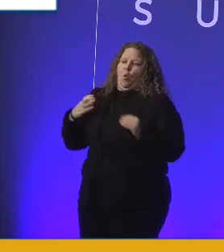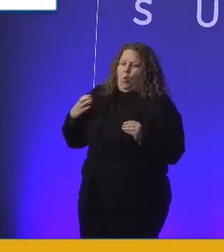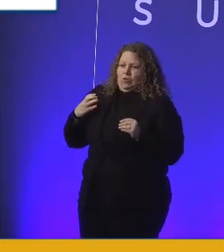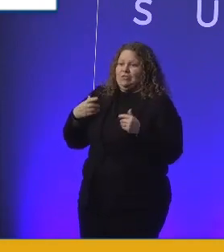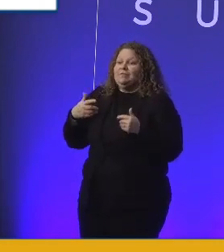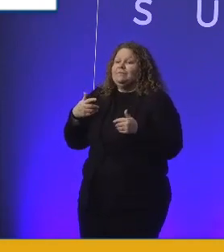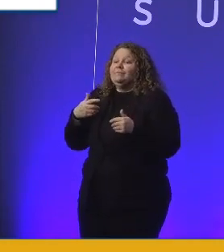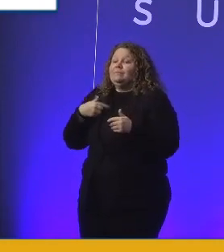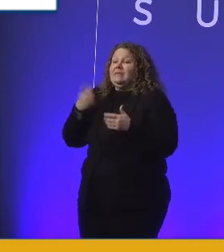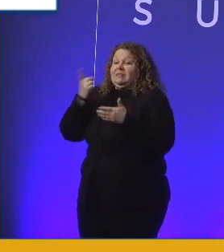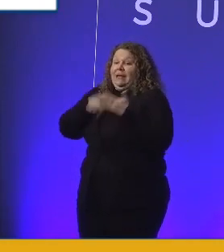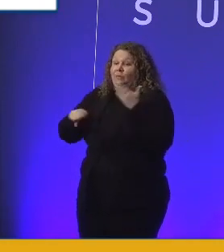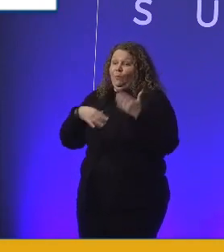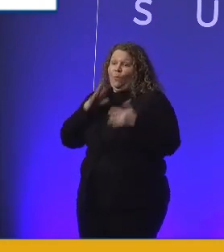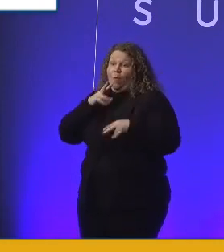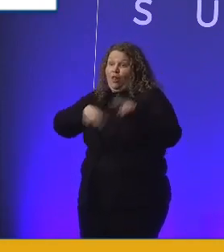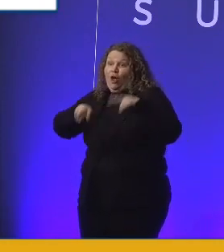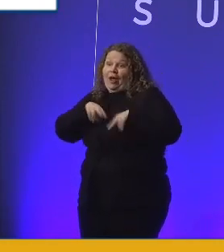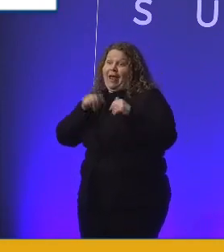for the end of May.